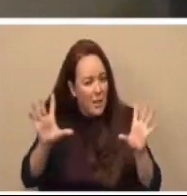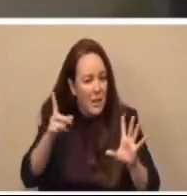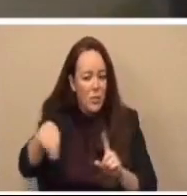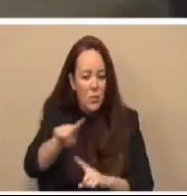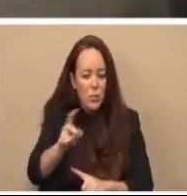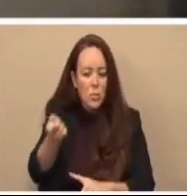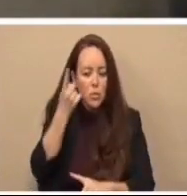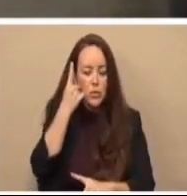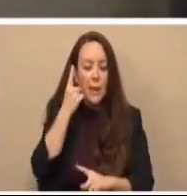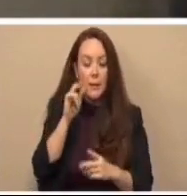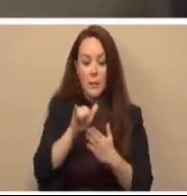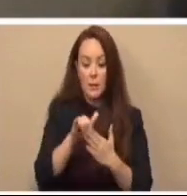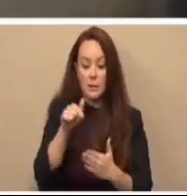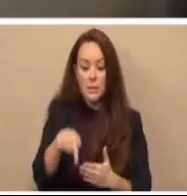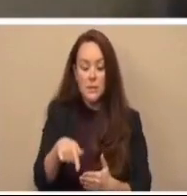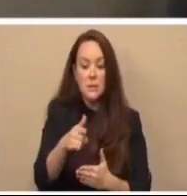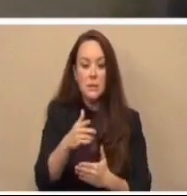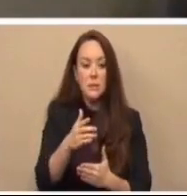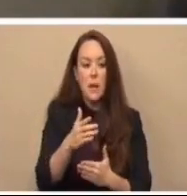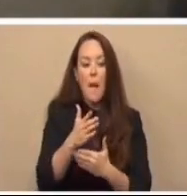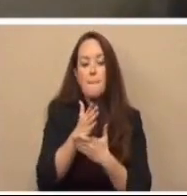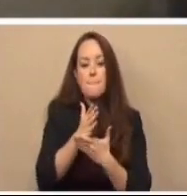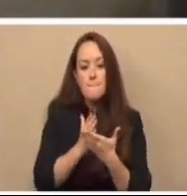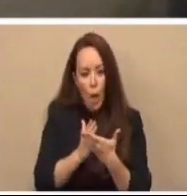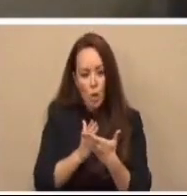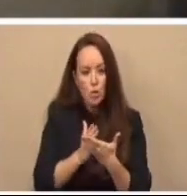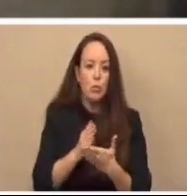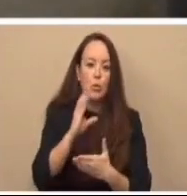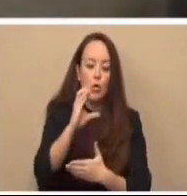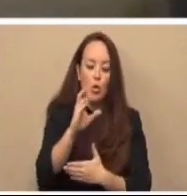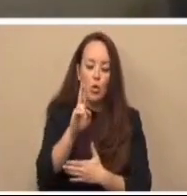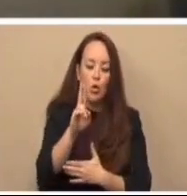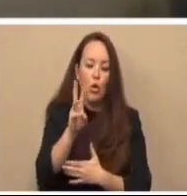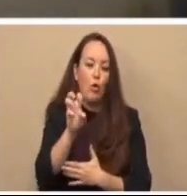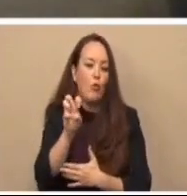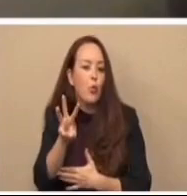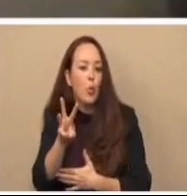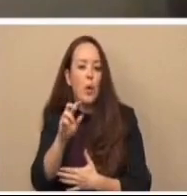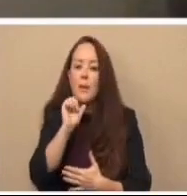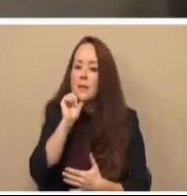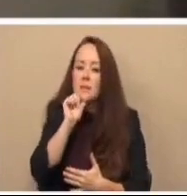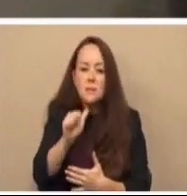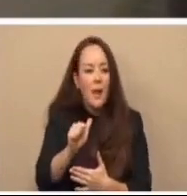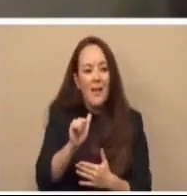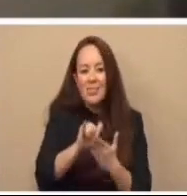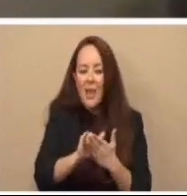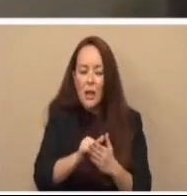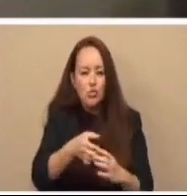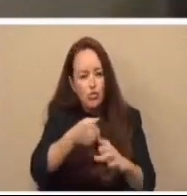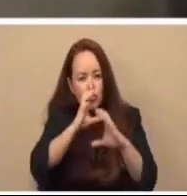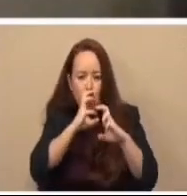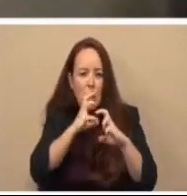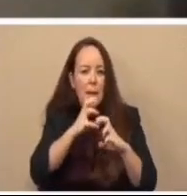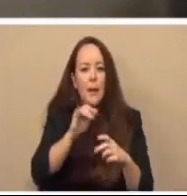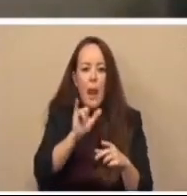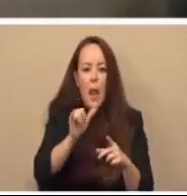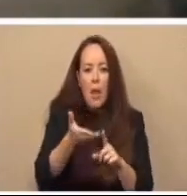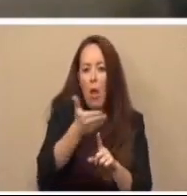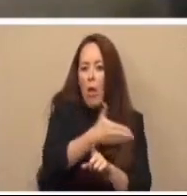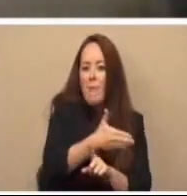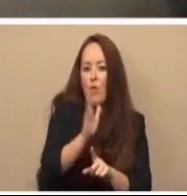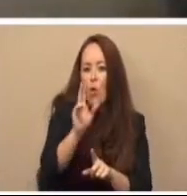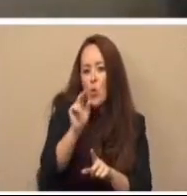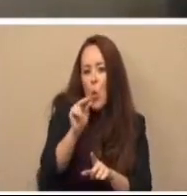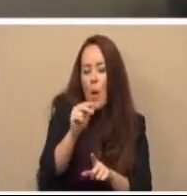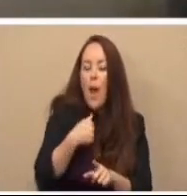that it's a partial curfew. It's not as rigid as the one before, and I need that to be clear